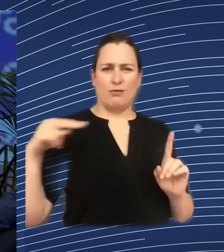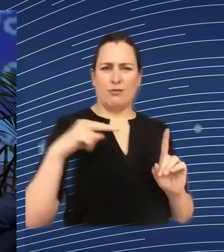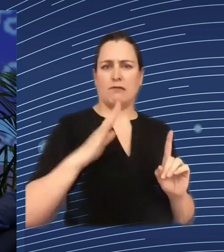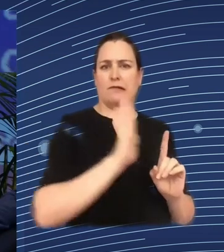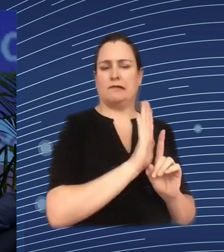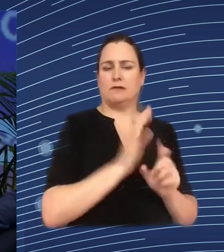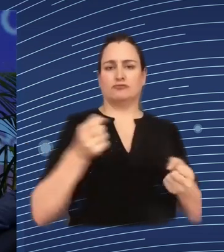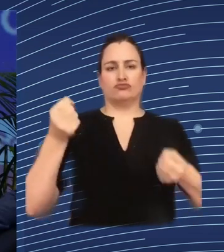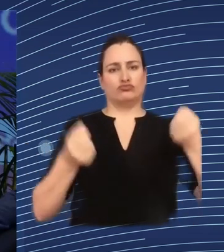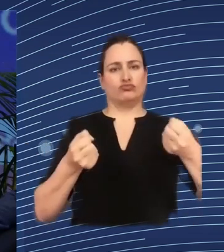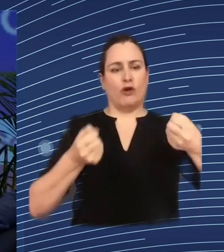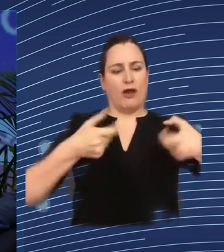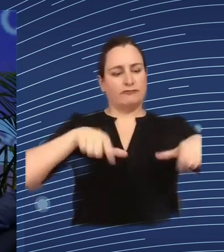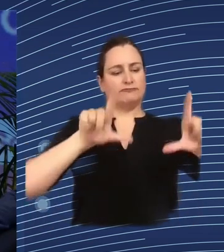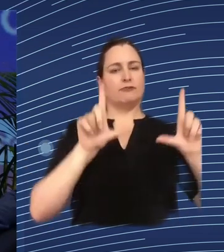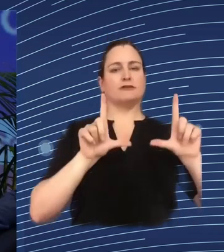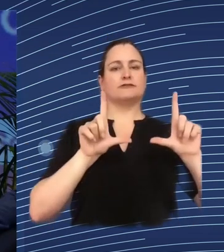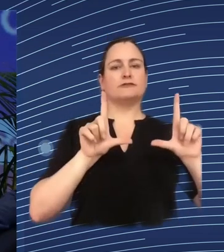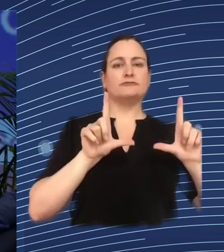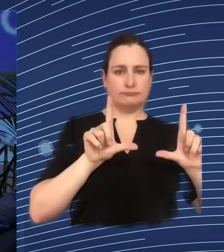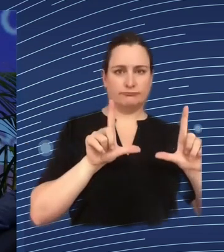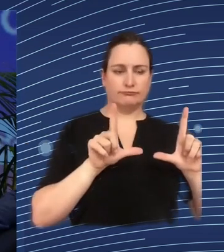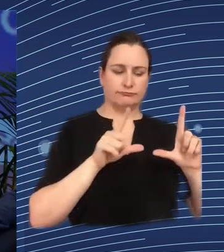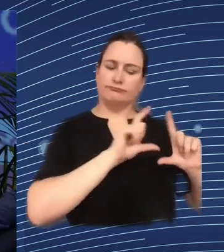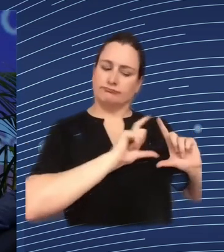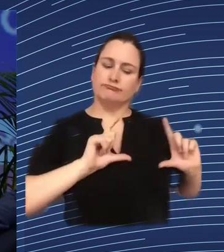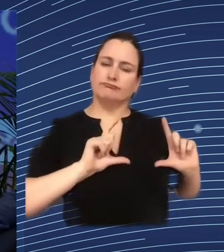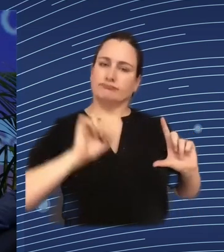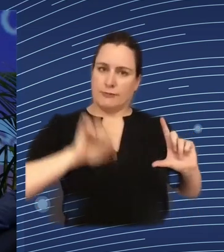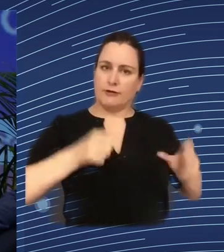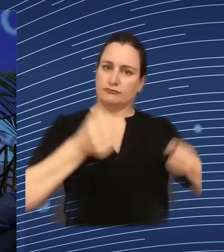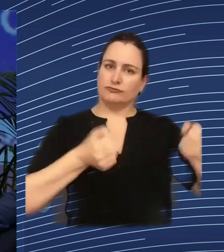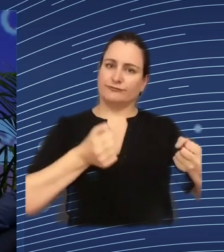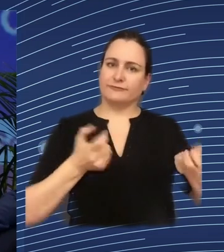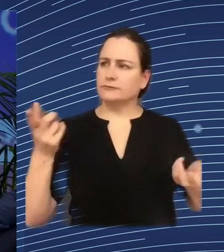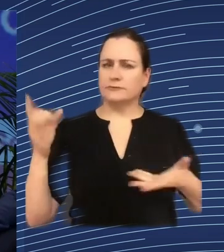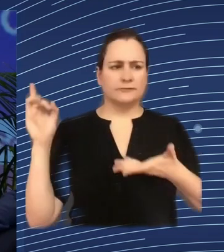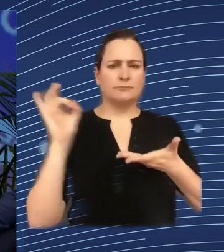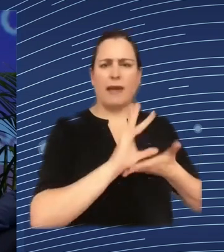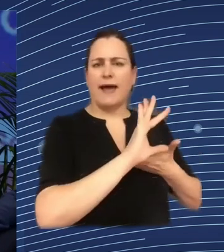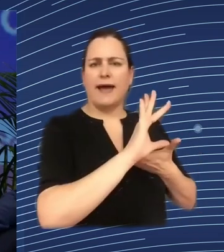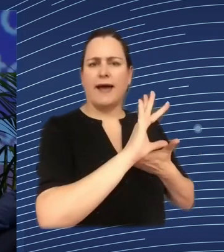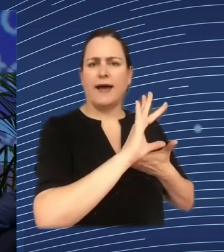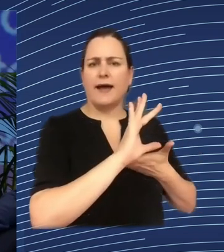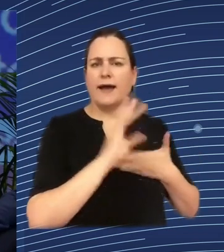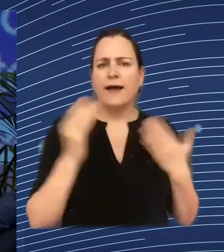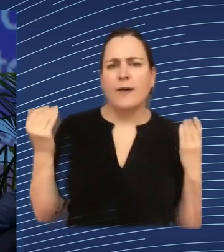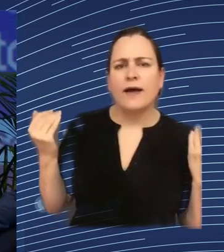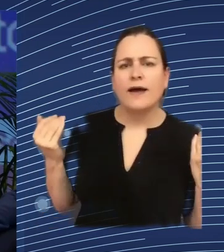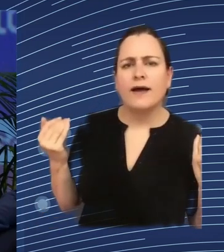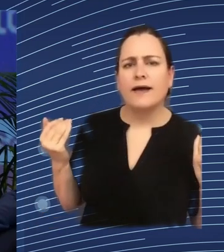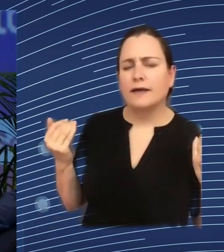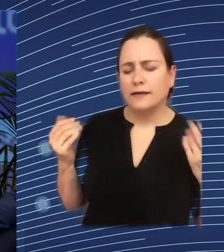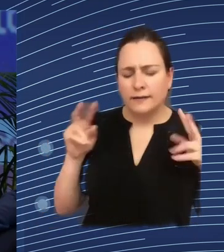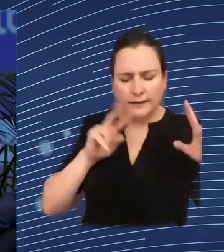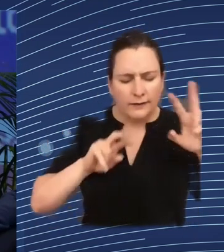Uber's head of regulation was on the stand to answer the question of why this system had fired the worker and after 10